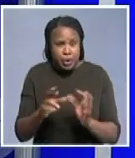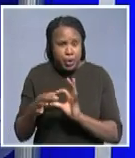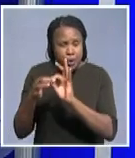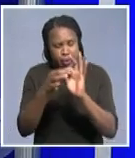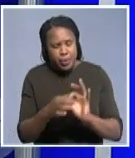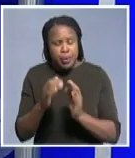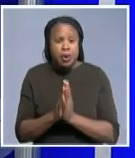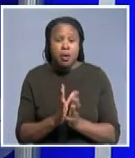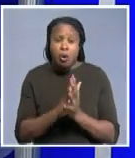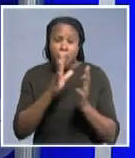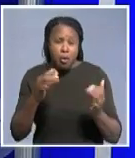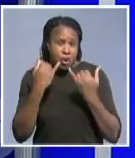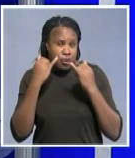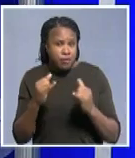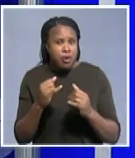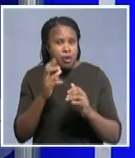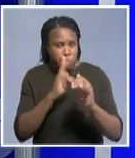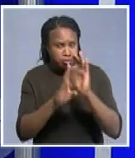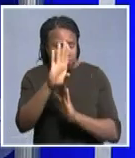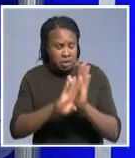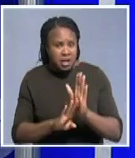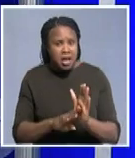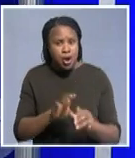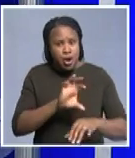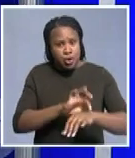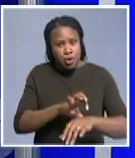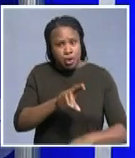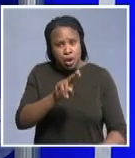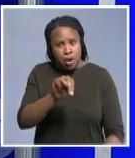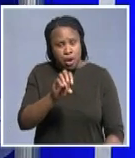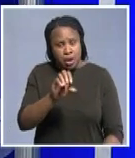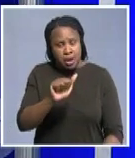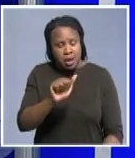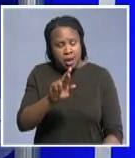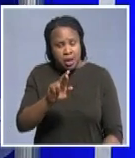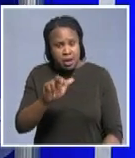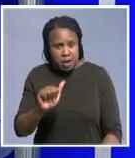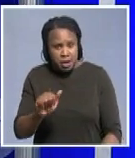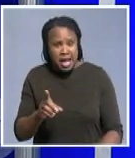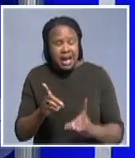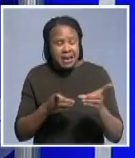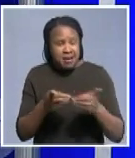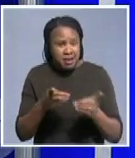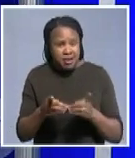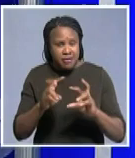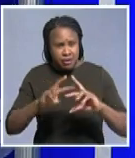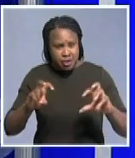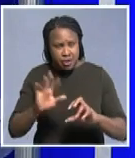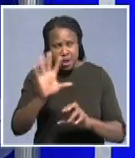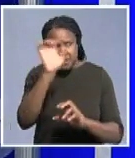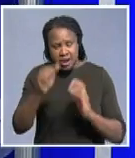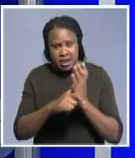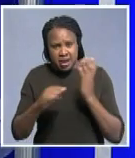to talk more about this I'm joined in the studio by dr. Nara Moncom director of research at the African tax